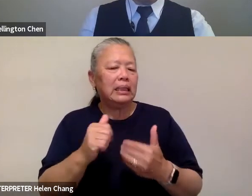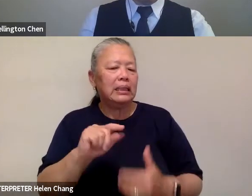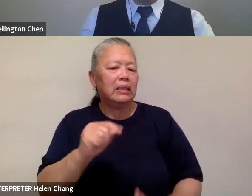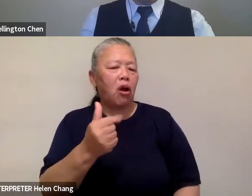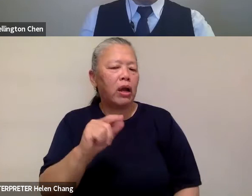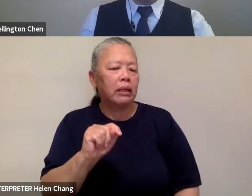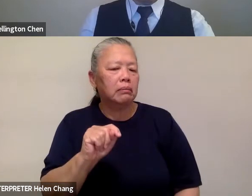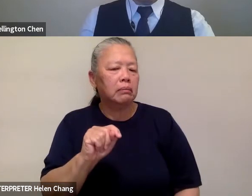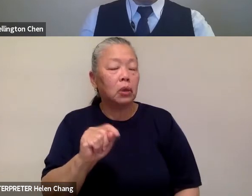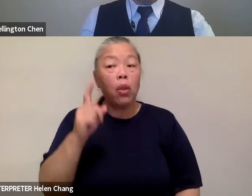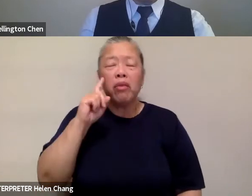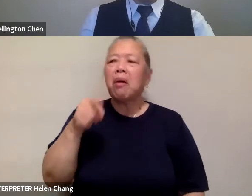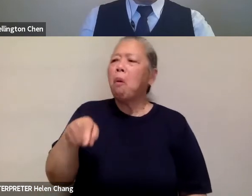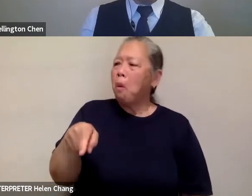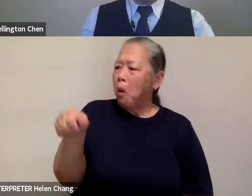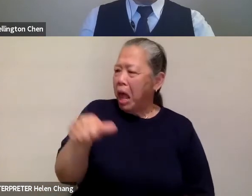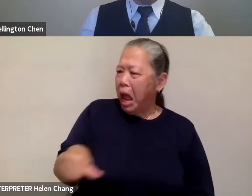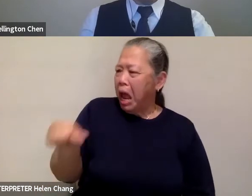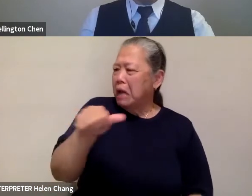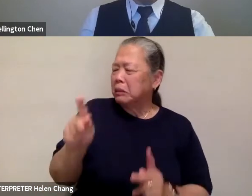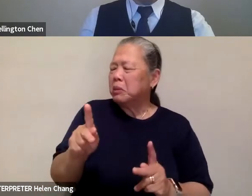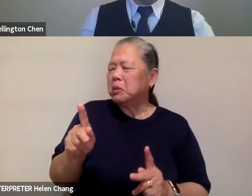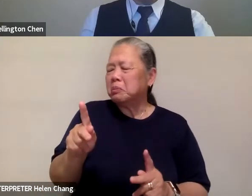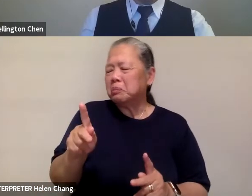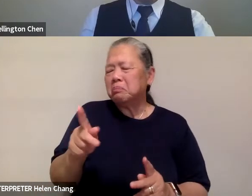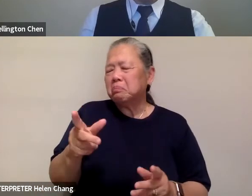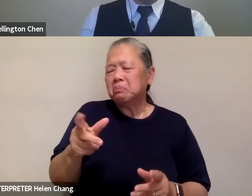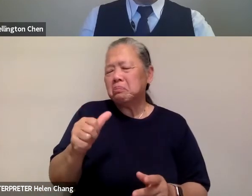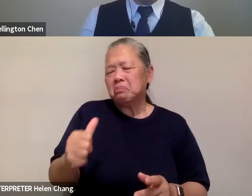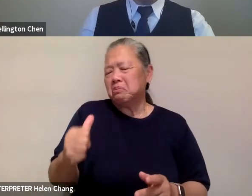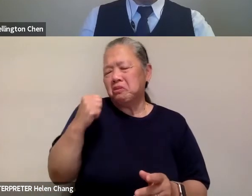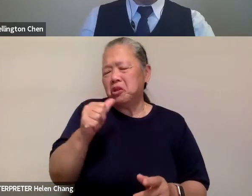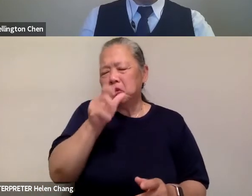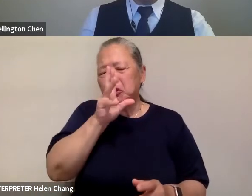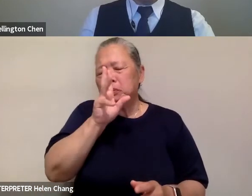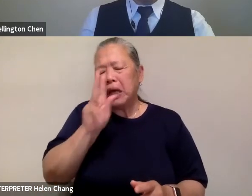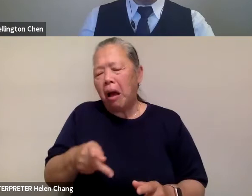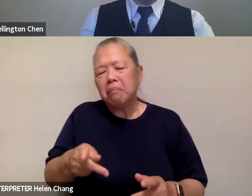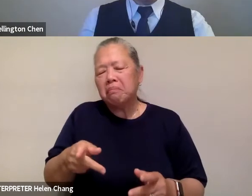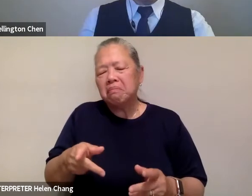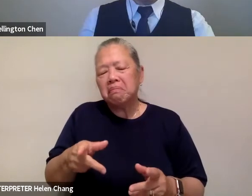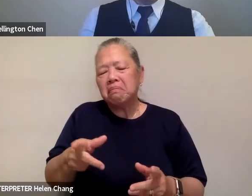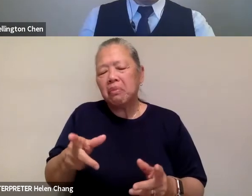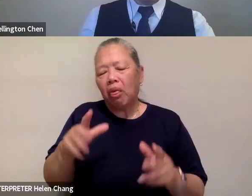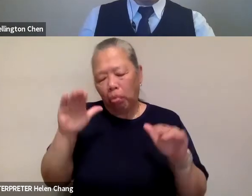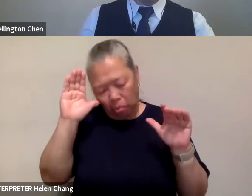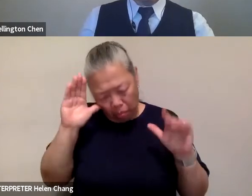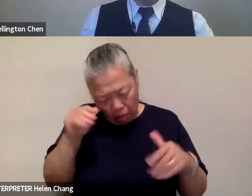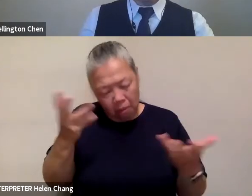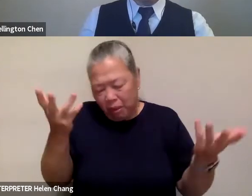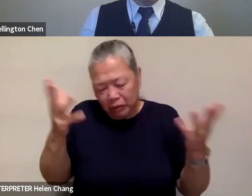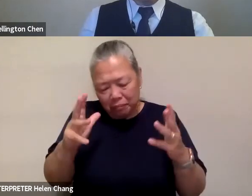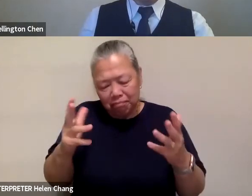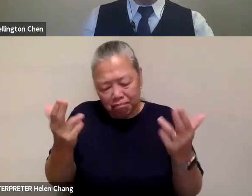or we'll just let it happen and move move on. And that's not going to I'm I mean, I'm I'm happy that